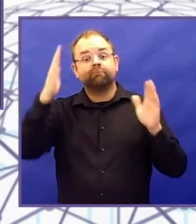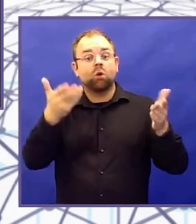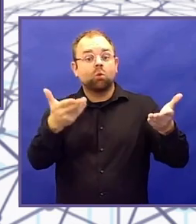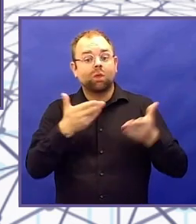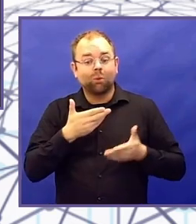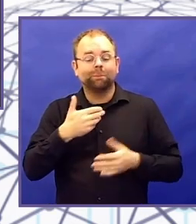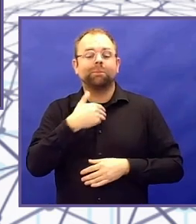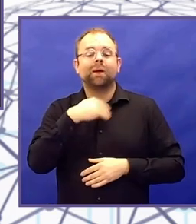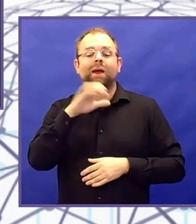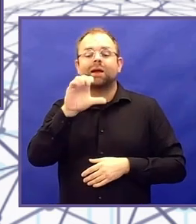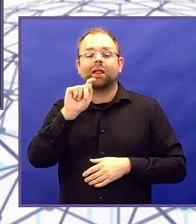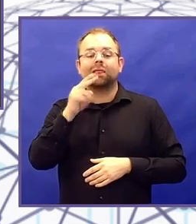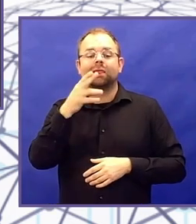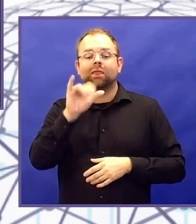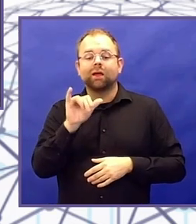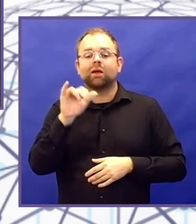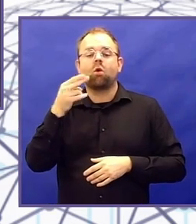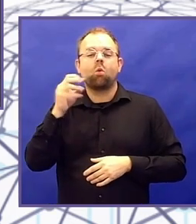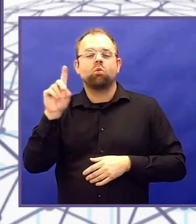I'm, yeah, let's clap.